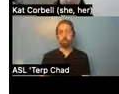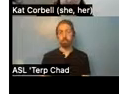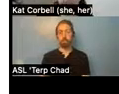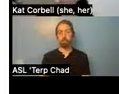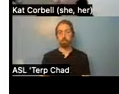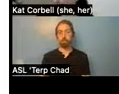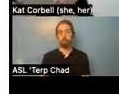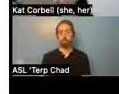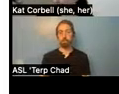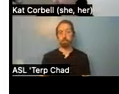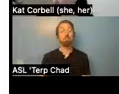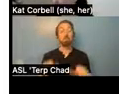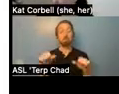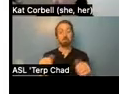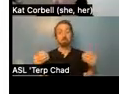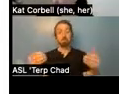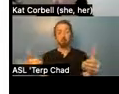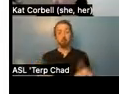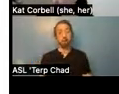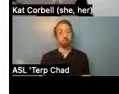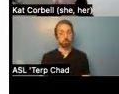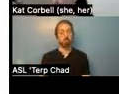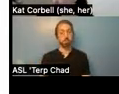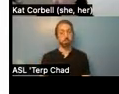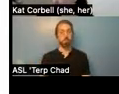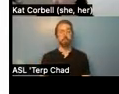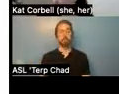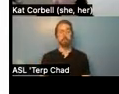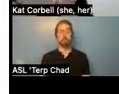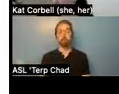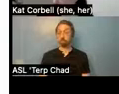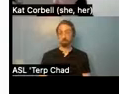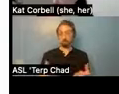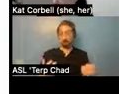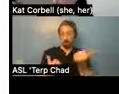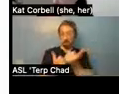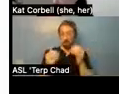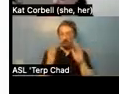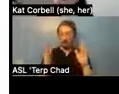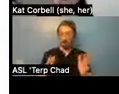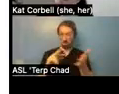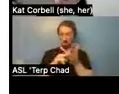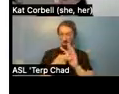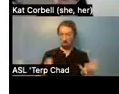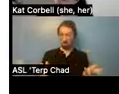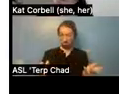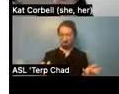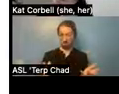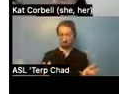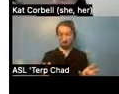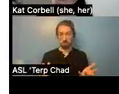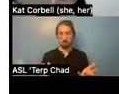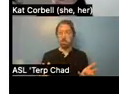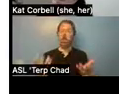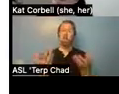Um, I guess we can move on to, yeah, great. Um, so what is supportive housing? Um, to get us started, uh, we just want to give a